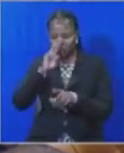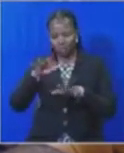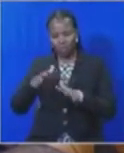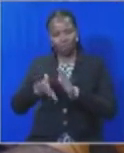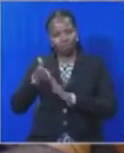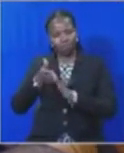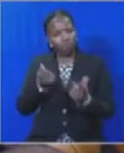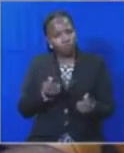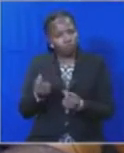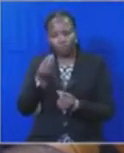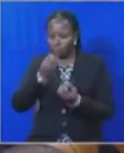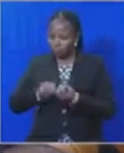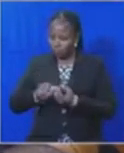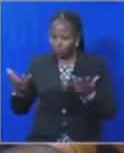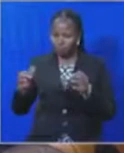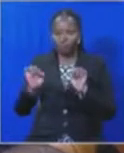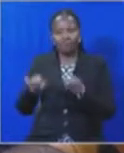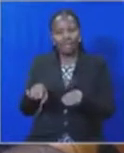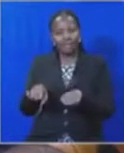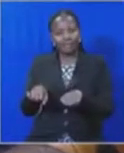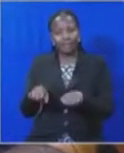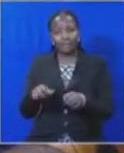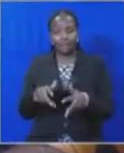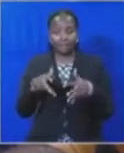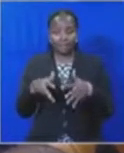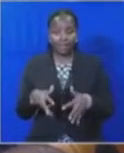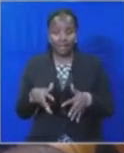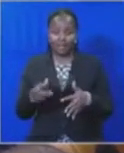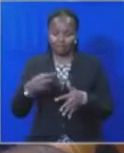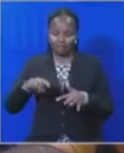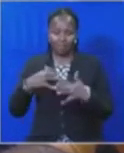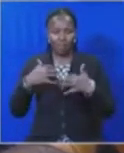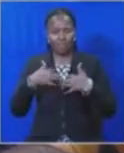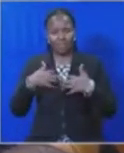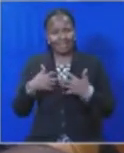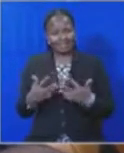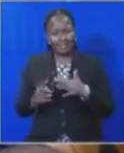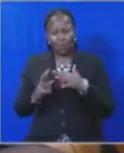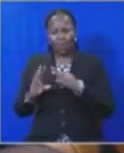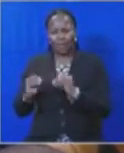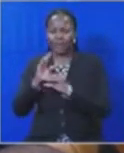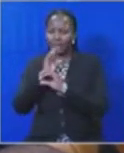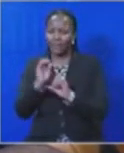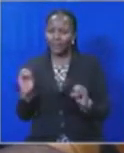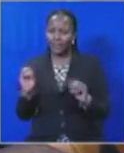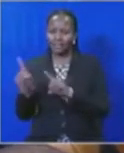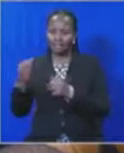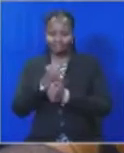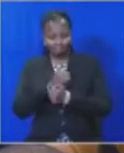expanded in all directions. Because of the concern for their safety and welfare and out of love they have for South Africa,